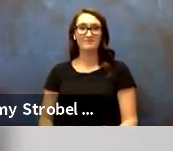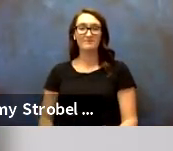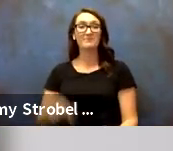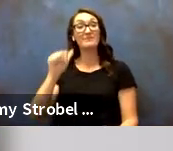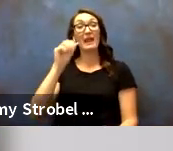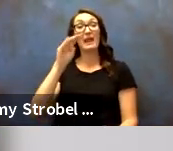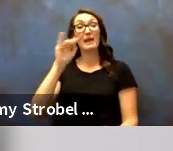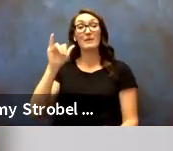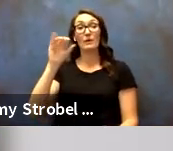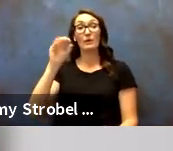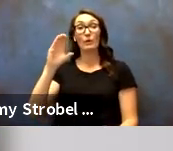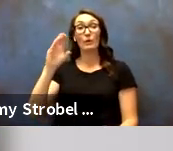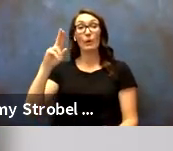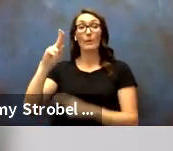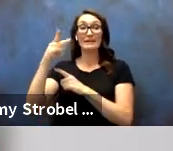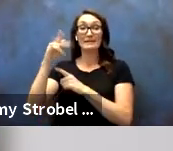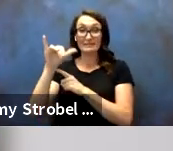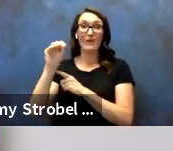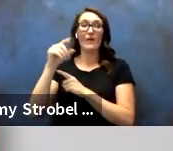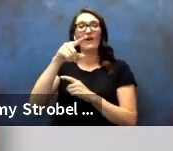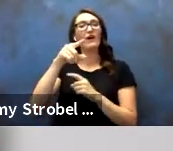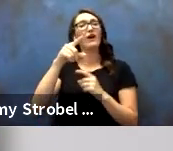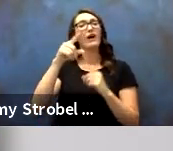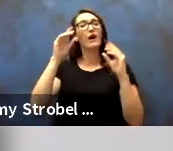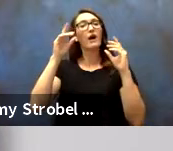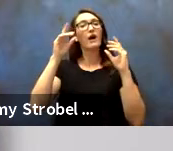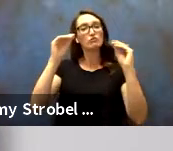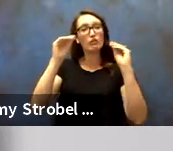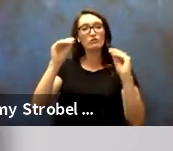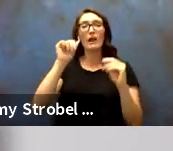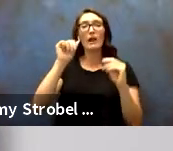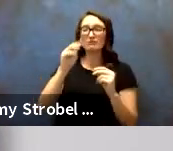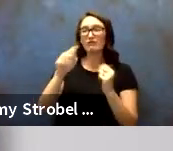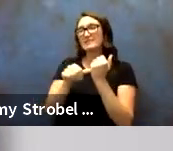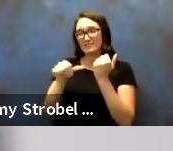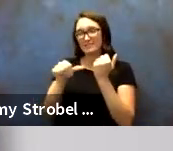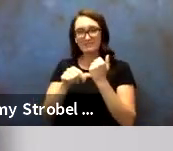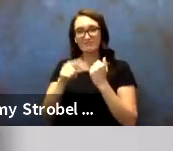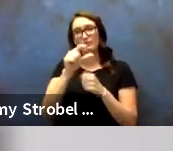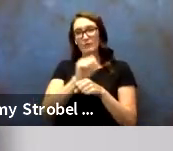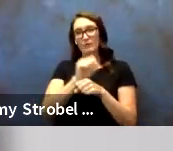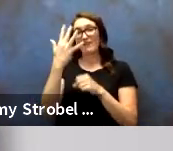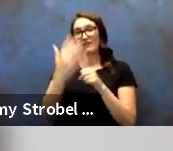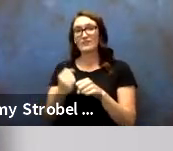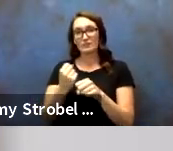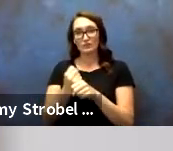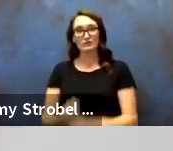Amy Yocopicio, Instructional Admin Assistant, 5 years of service.